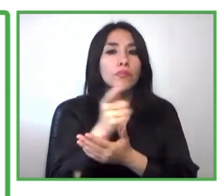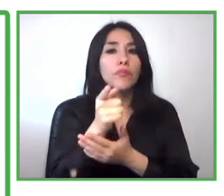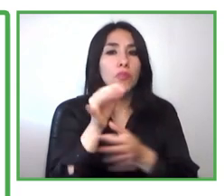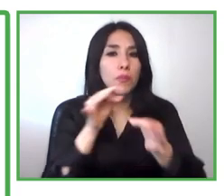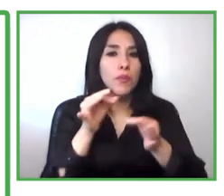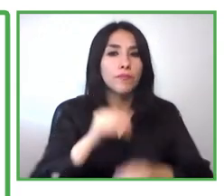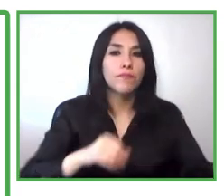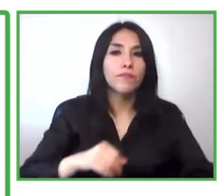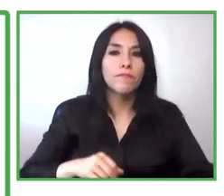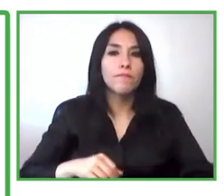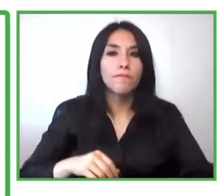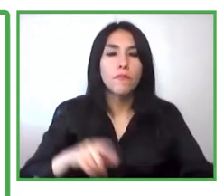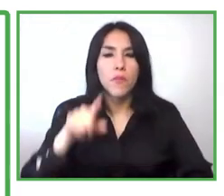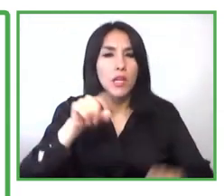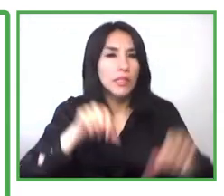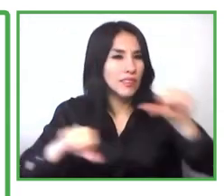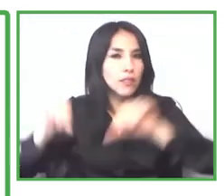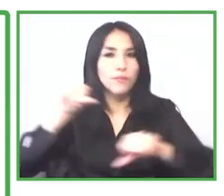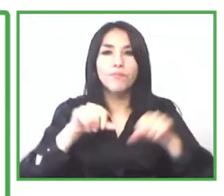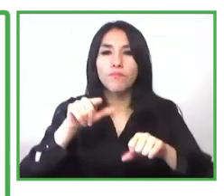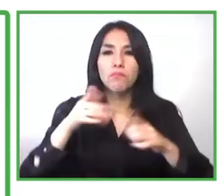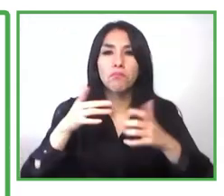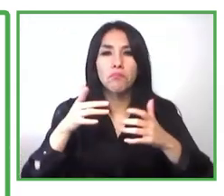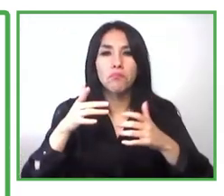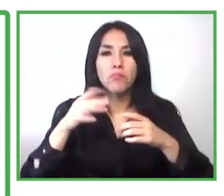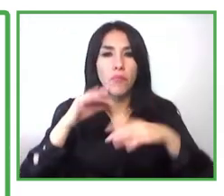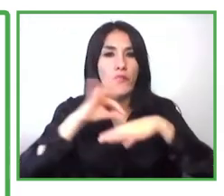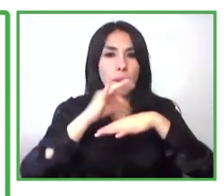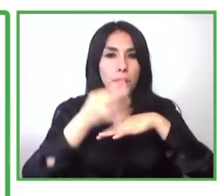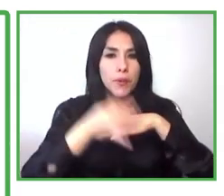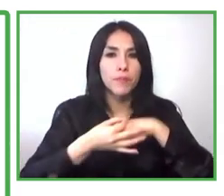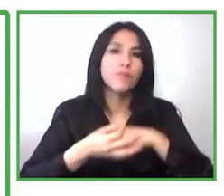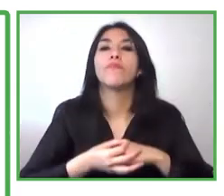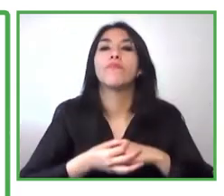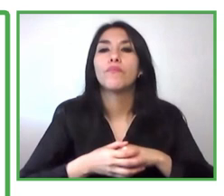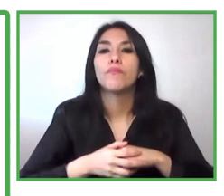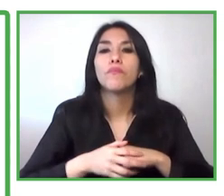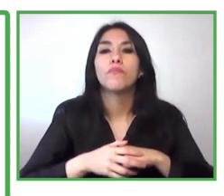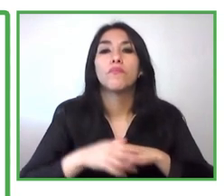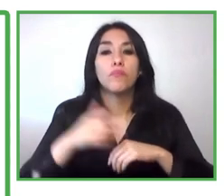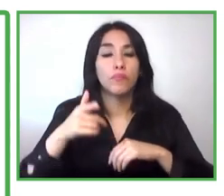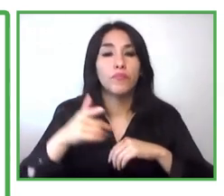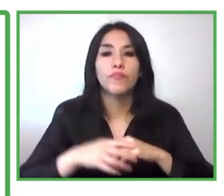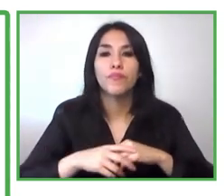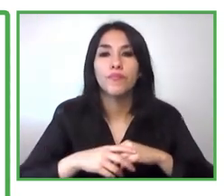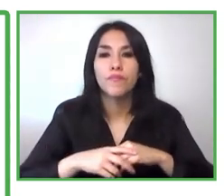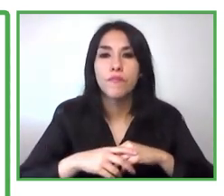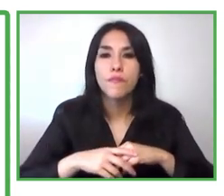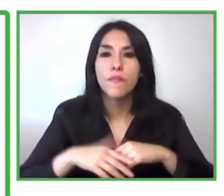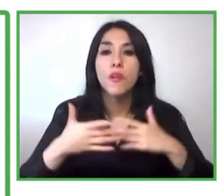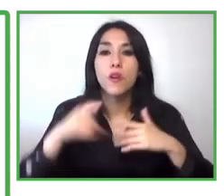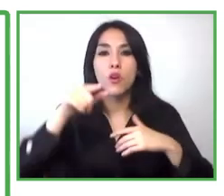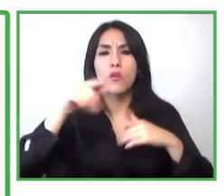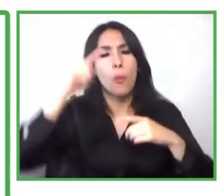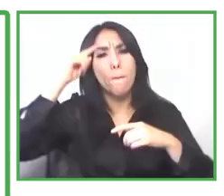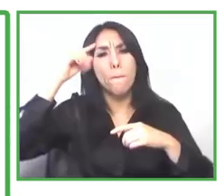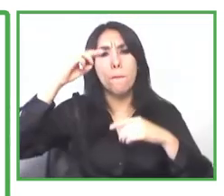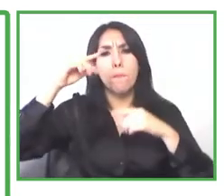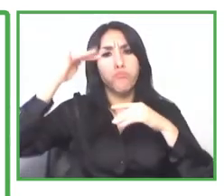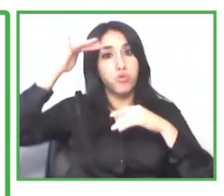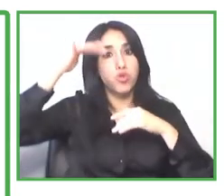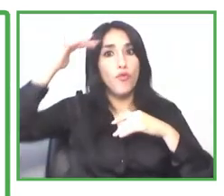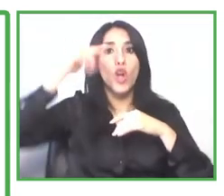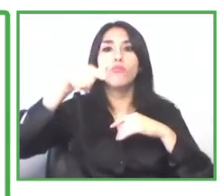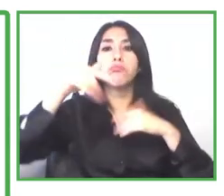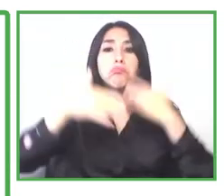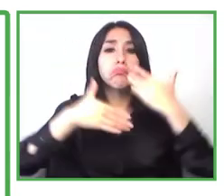also a social laboratory which is the way the foundation how the foundation works and how this is the methodology that